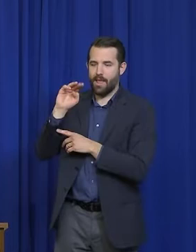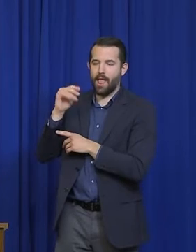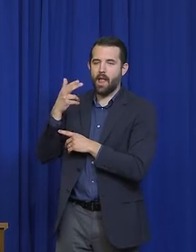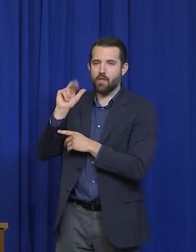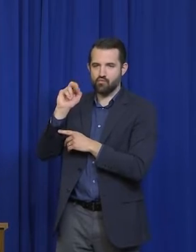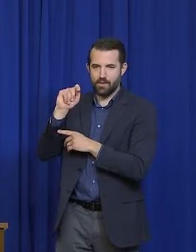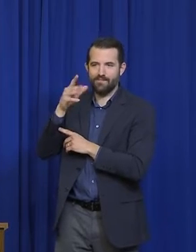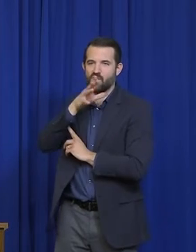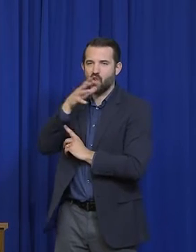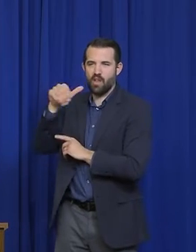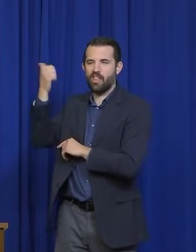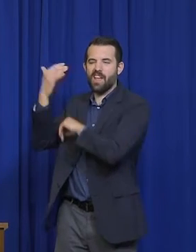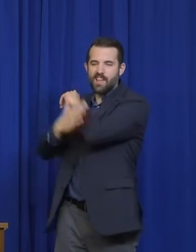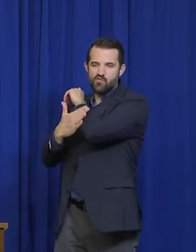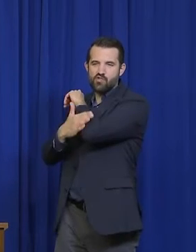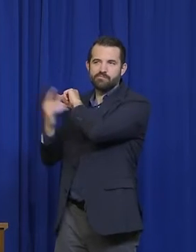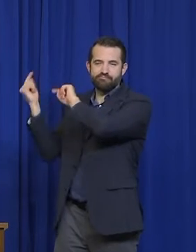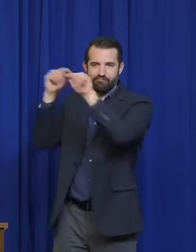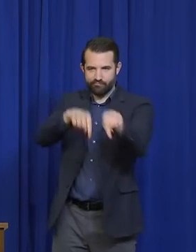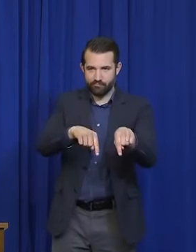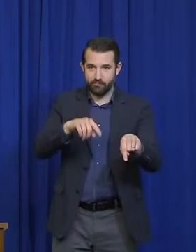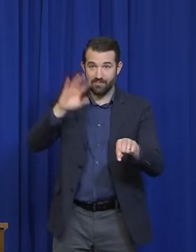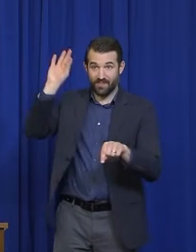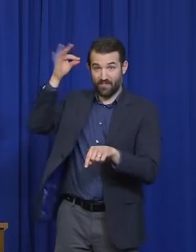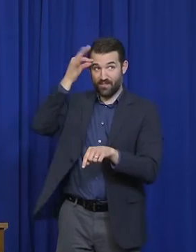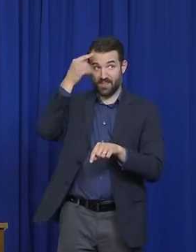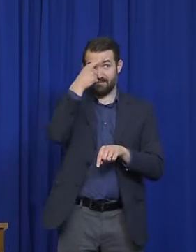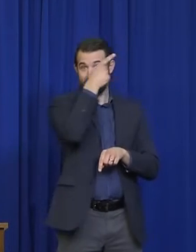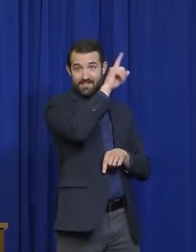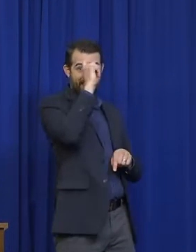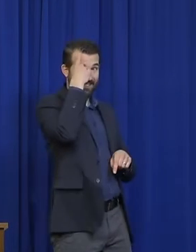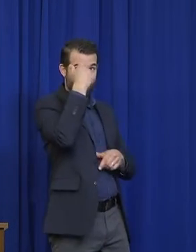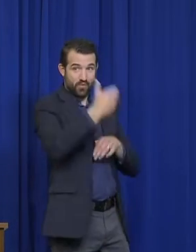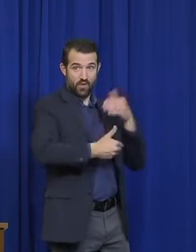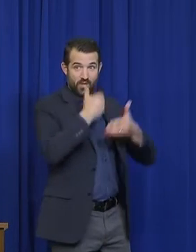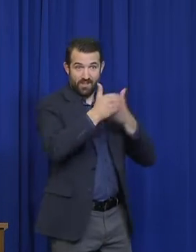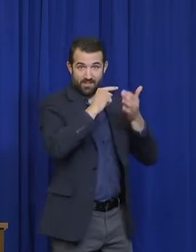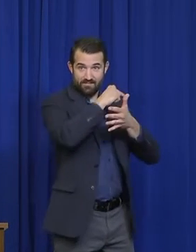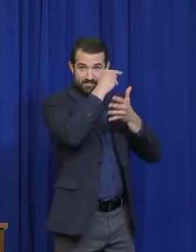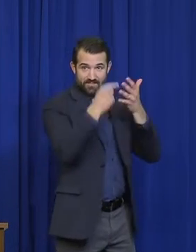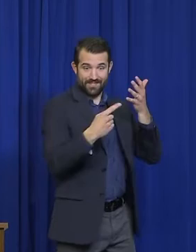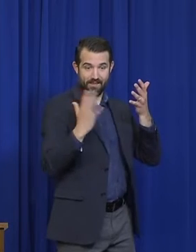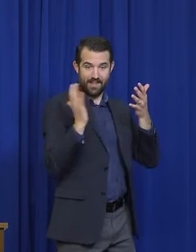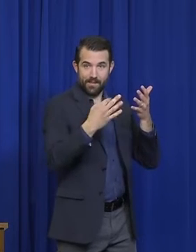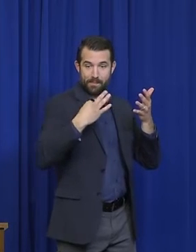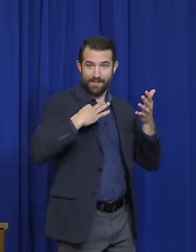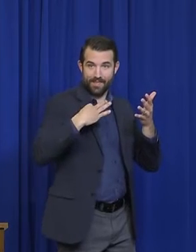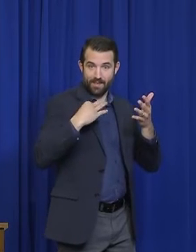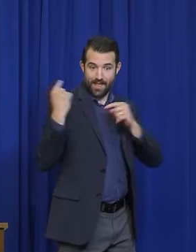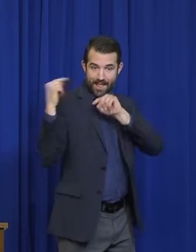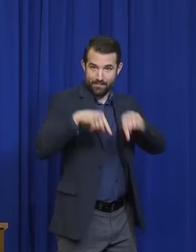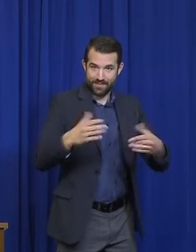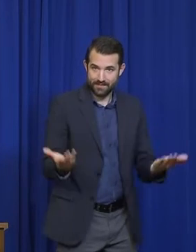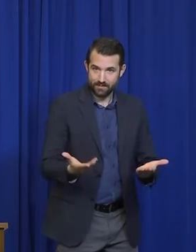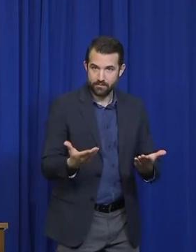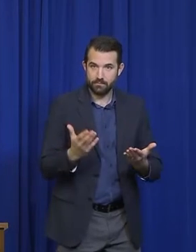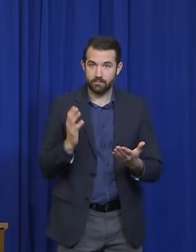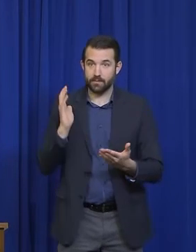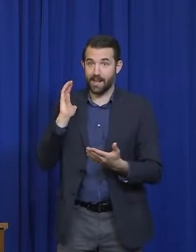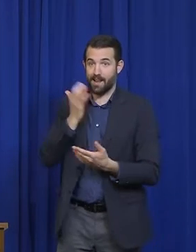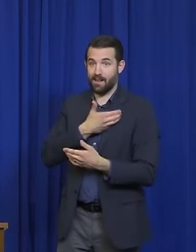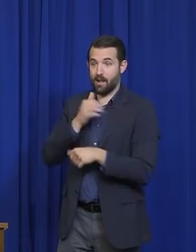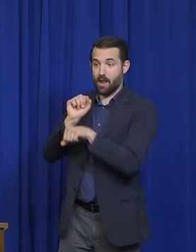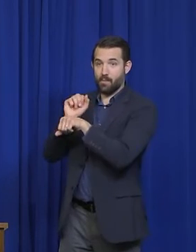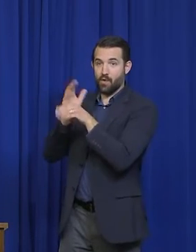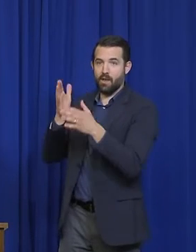The federal government has been processing those, and our Department of Labor, I believe, participates in the processing of those applications. I